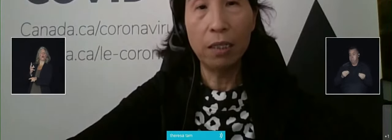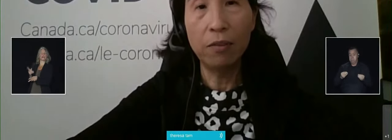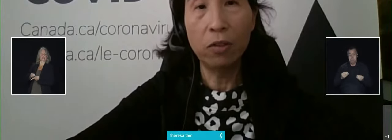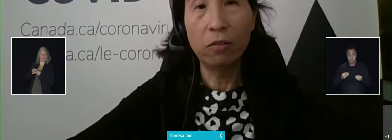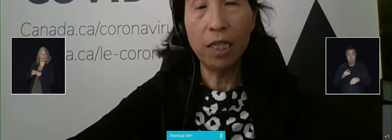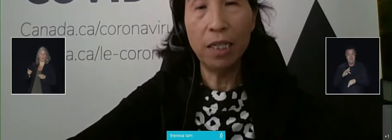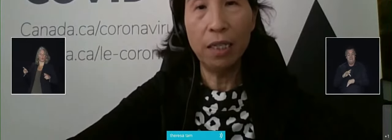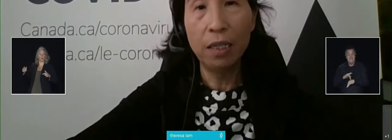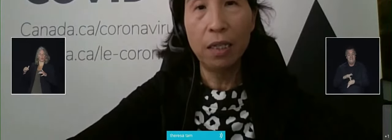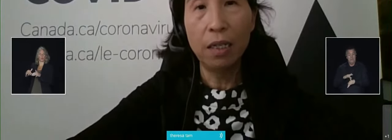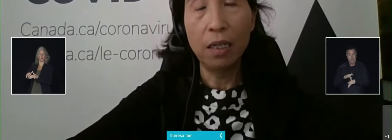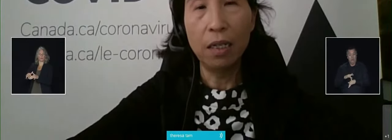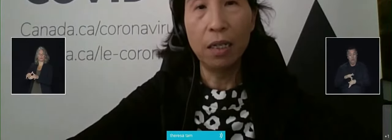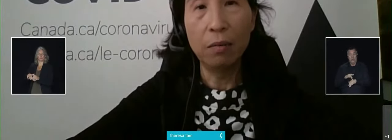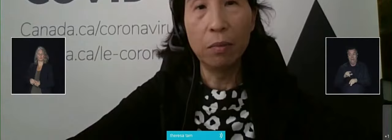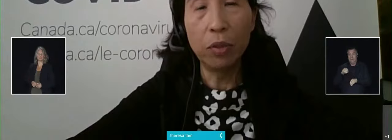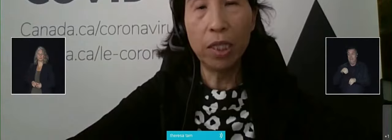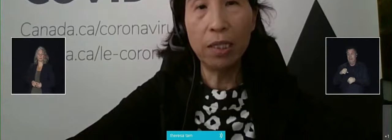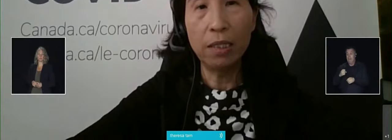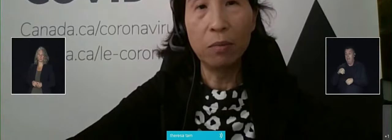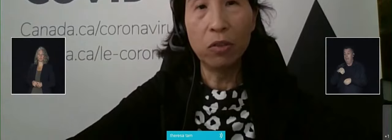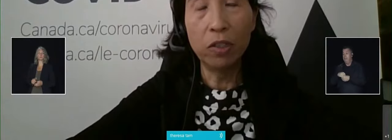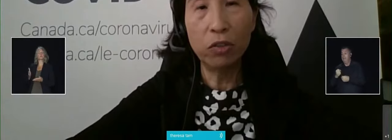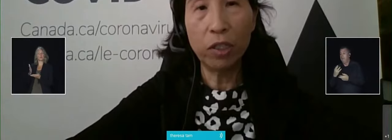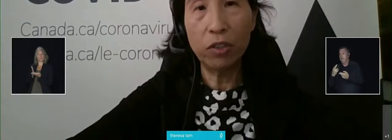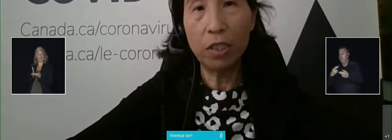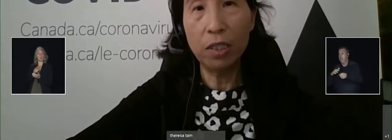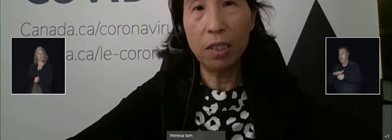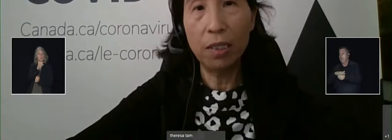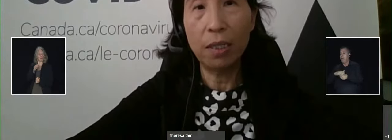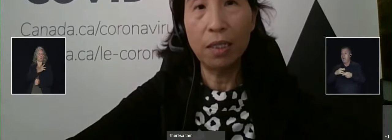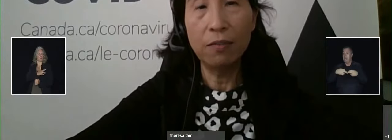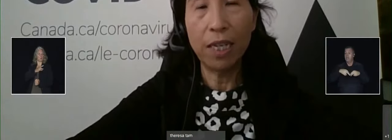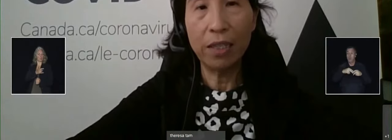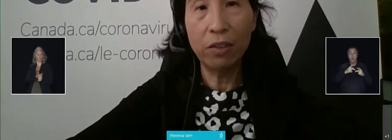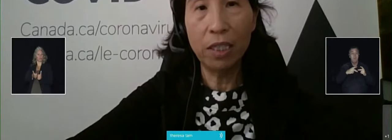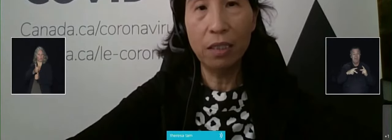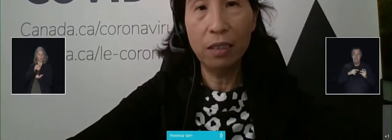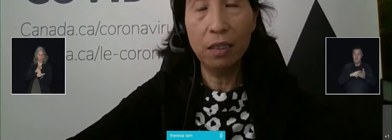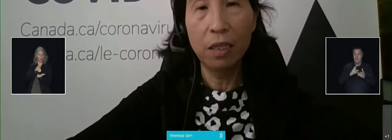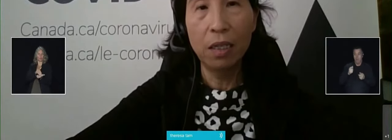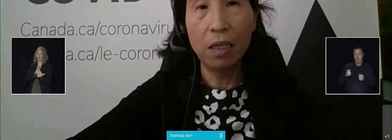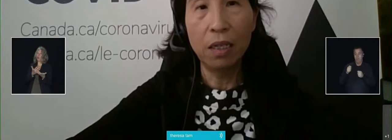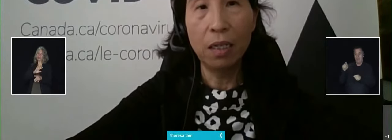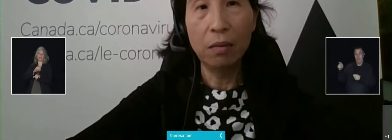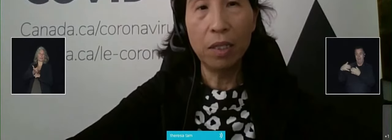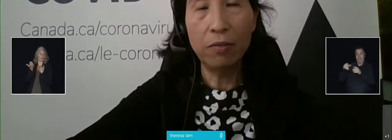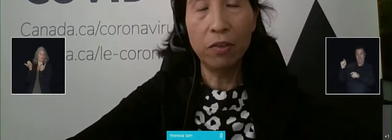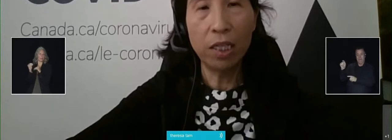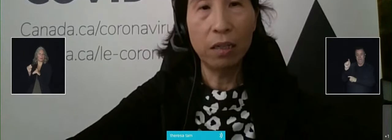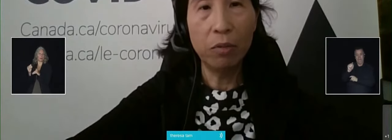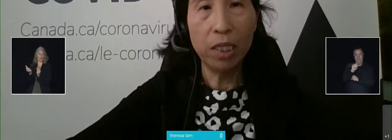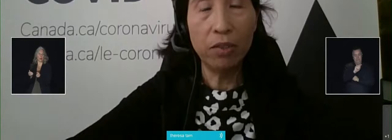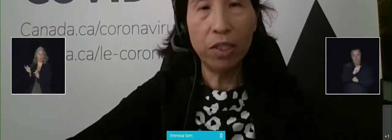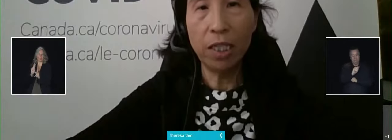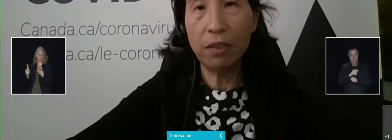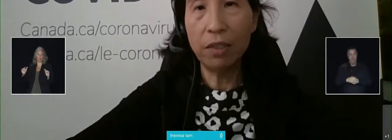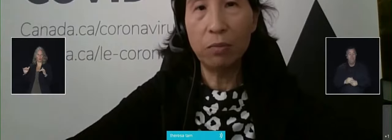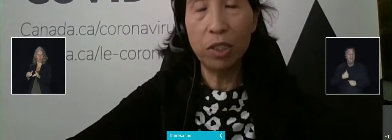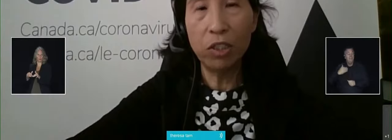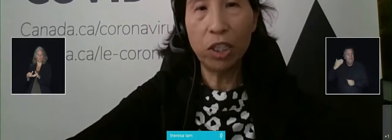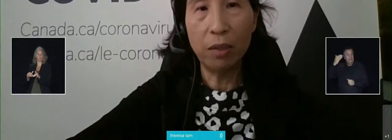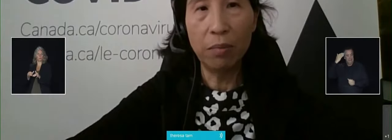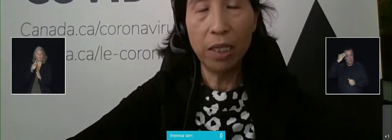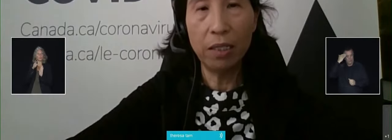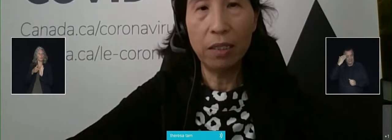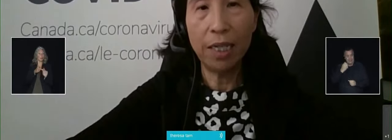of my colleagues have already put in some more restrictions in the size of gatherings, for example, in certain